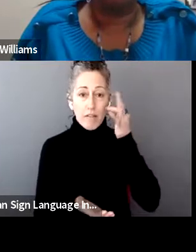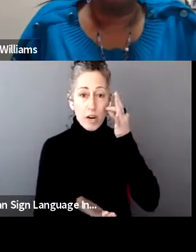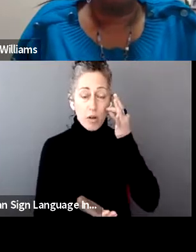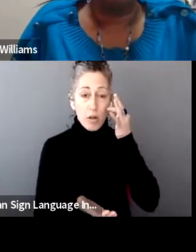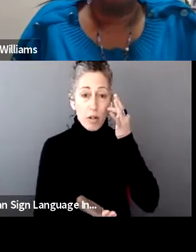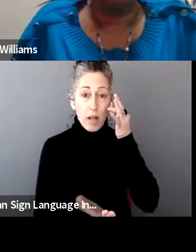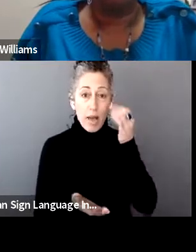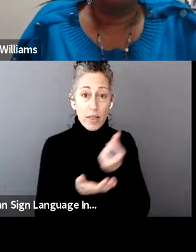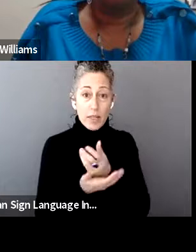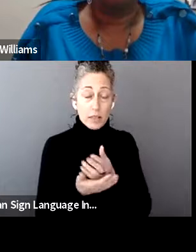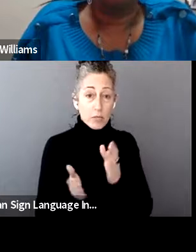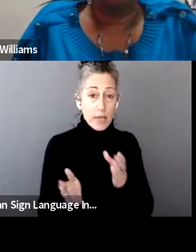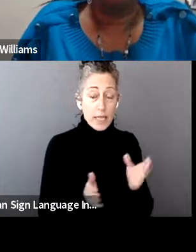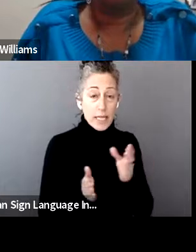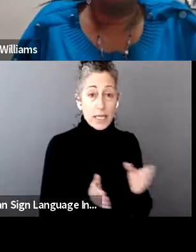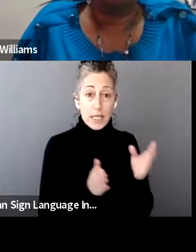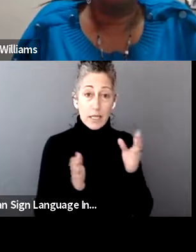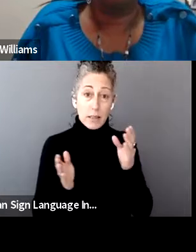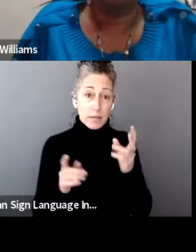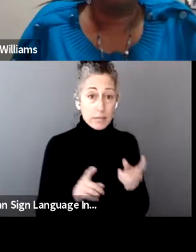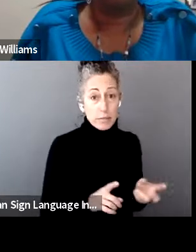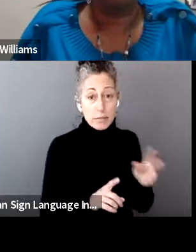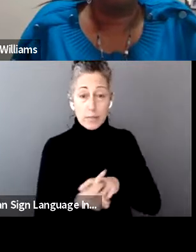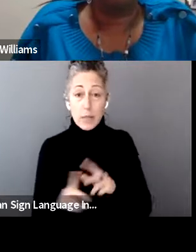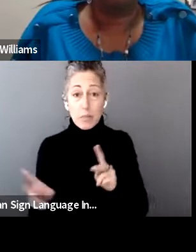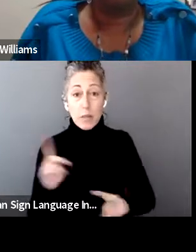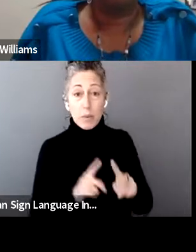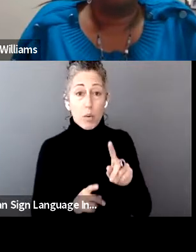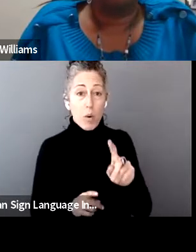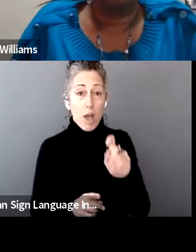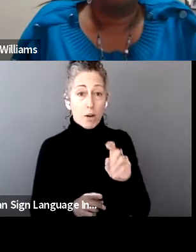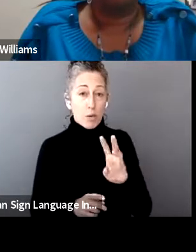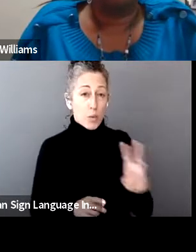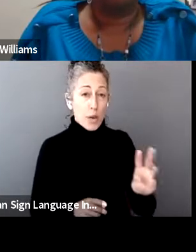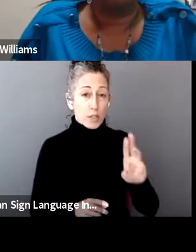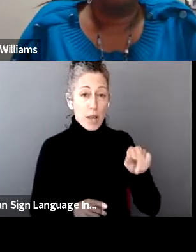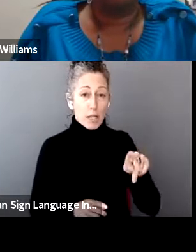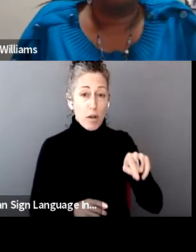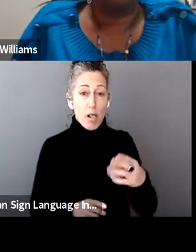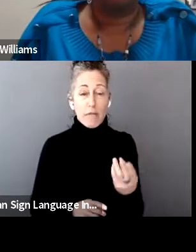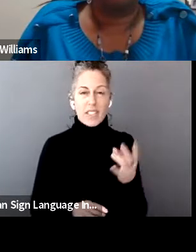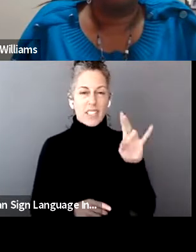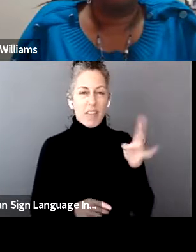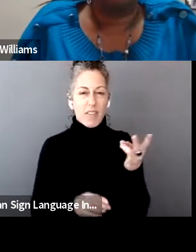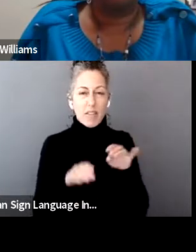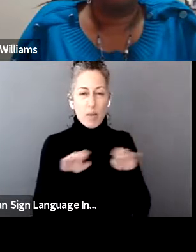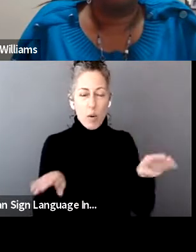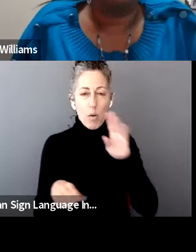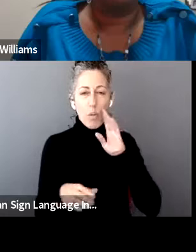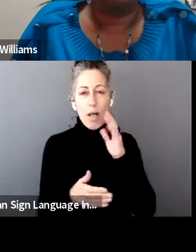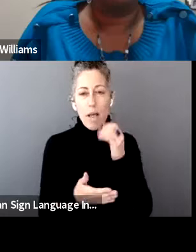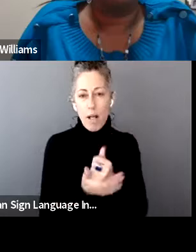information and our people at the Thompson Center at 100 West Randolph on the seventh floor, they will be more than happy to